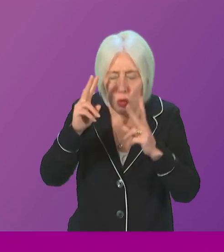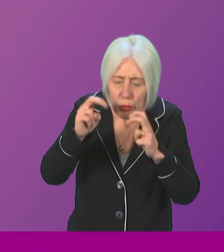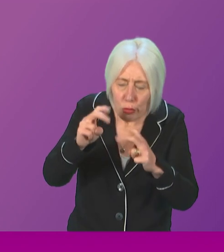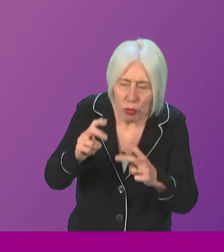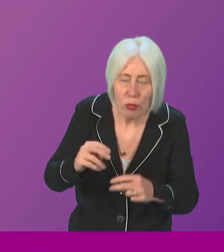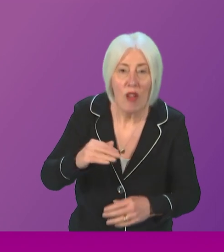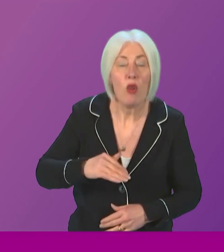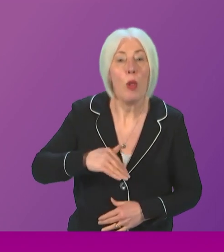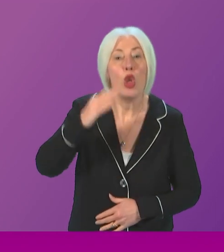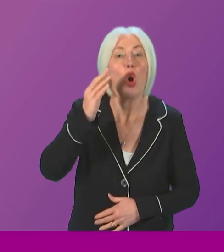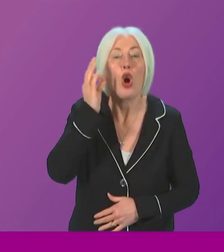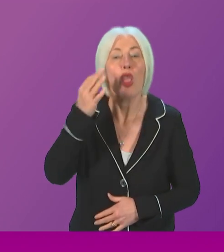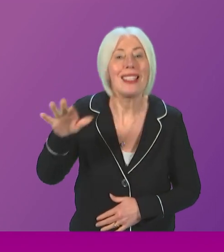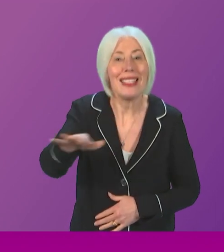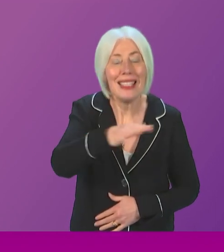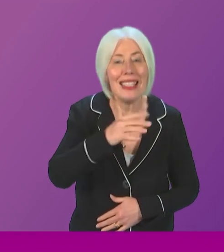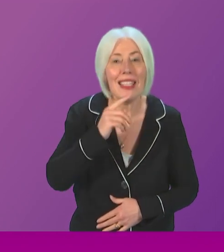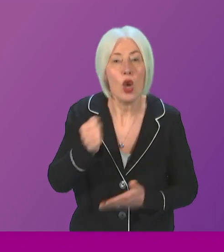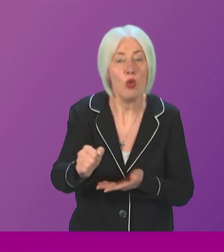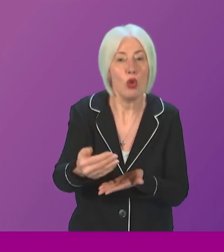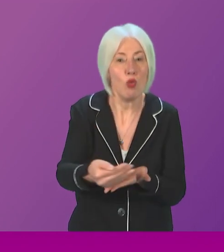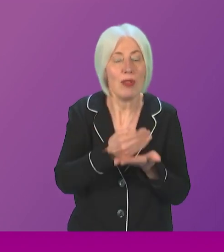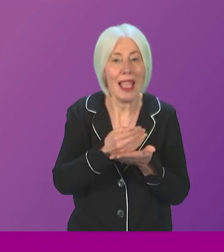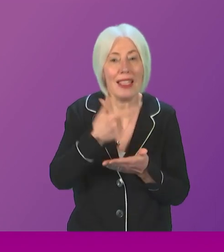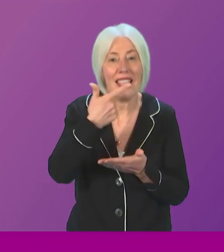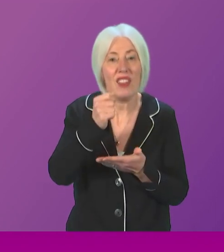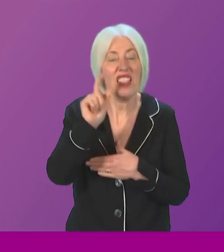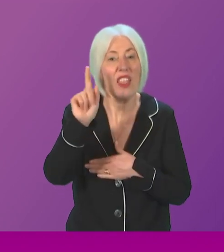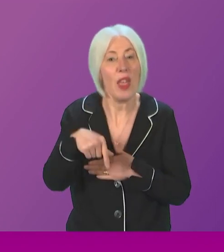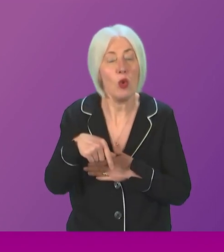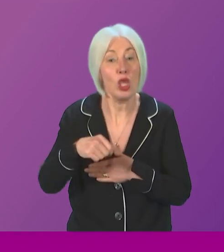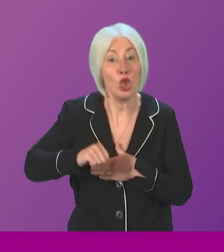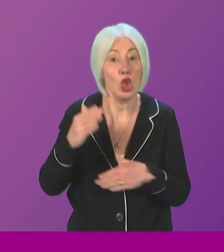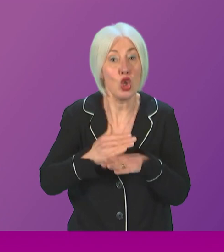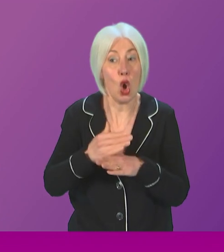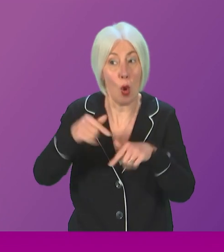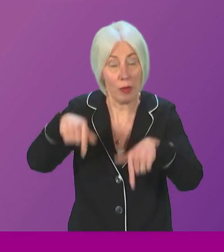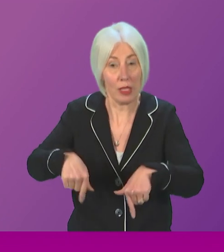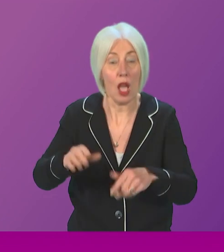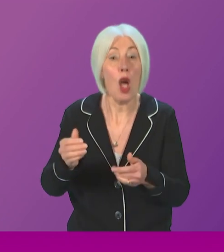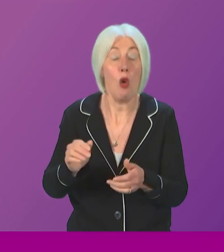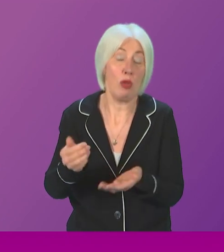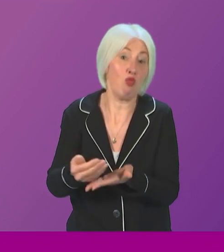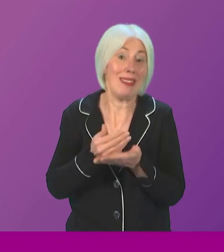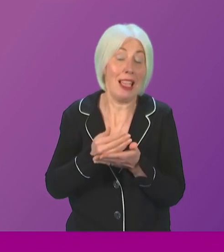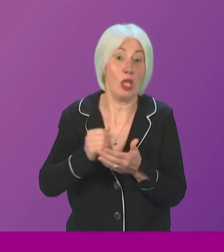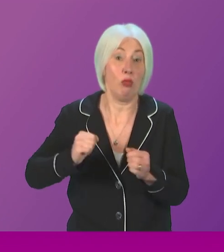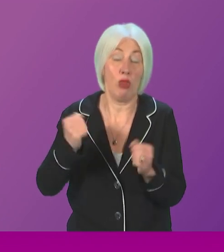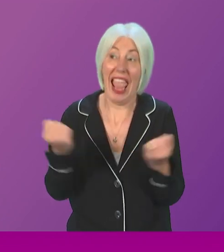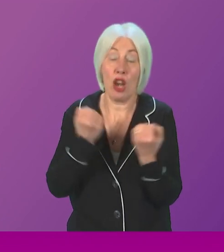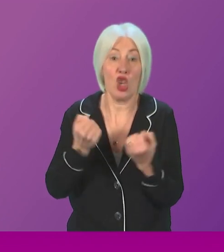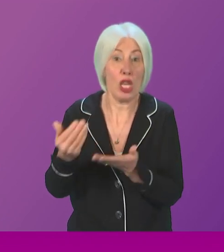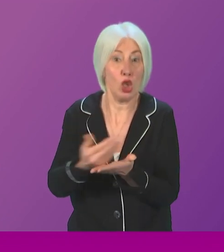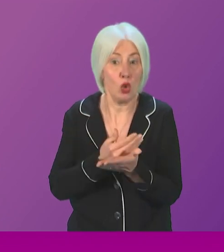in the North Sea would protect over 70,000 Scottish jobs. It would help our energy security and it would have a positive impact on emissions